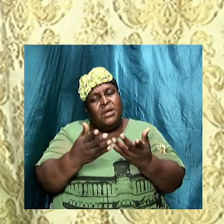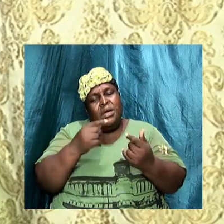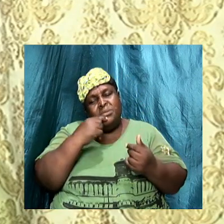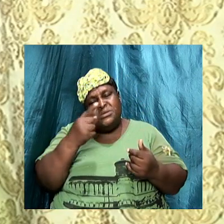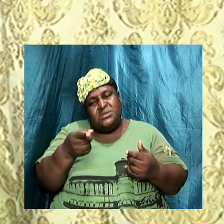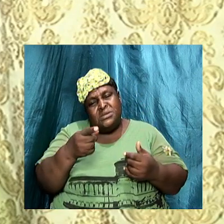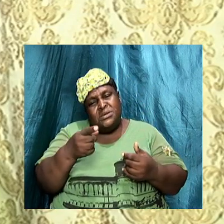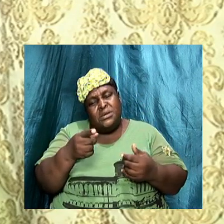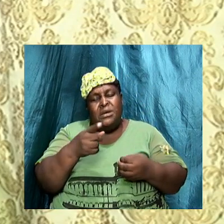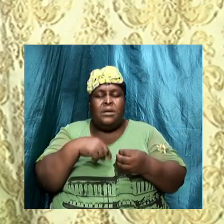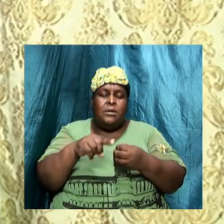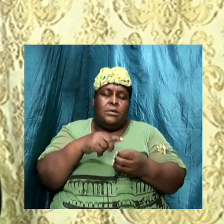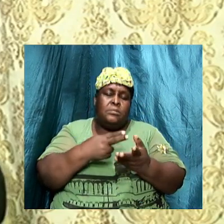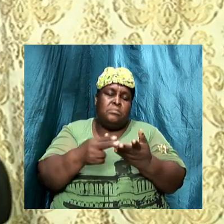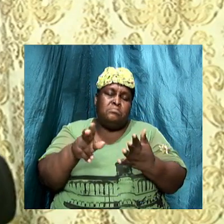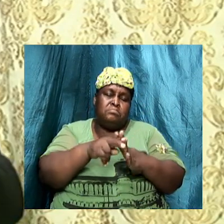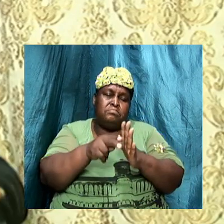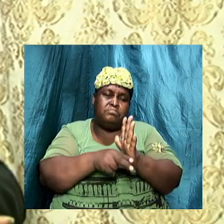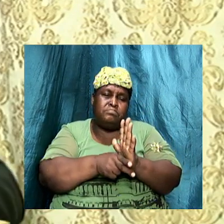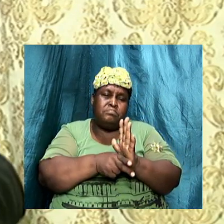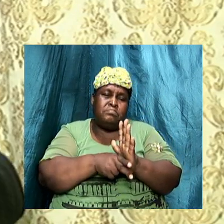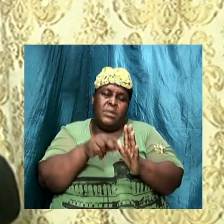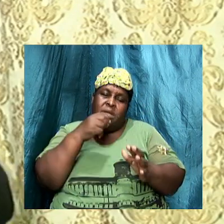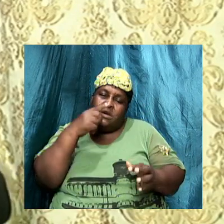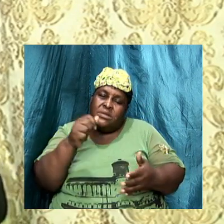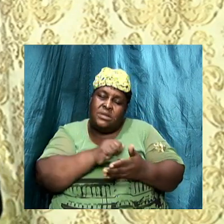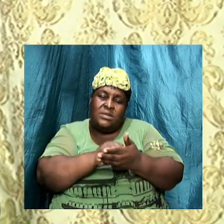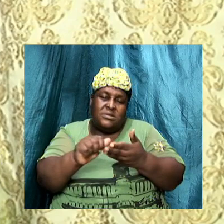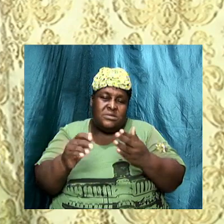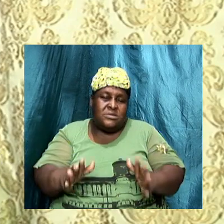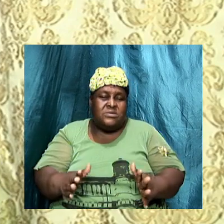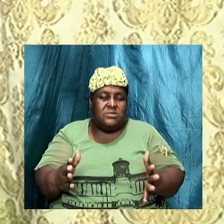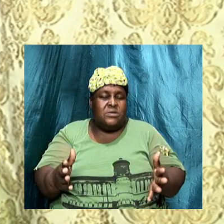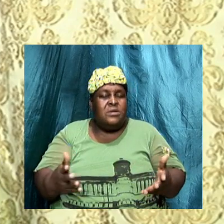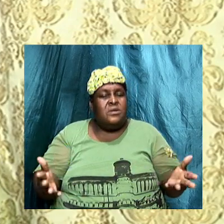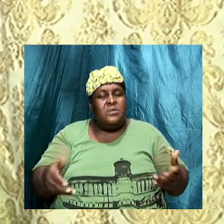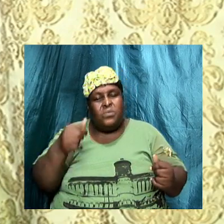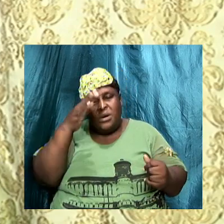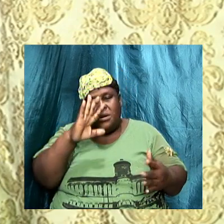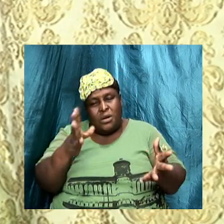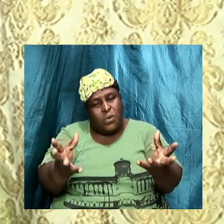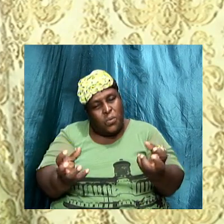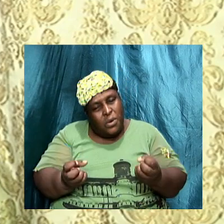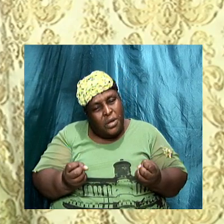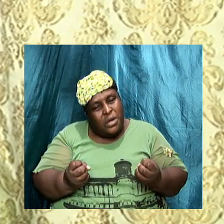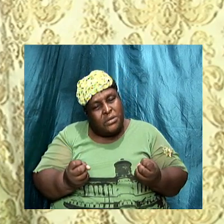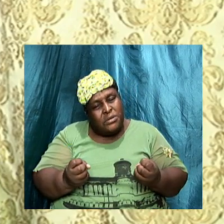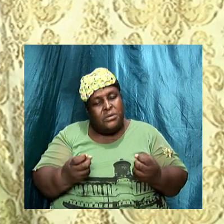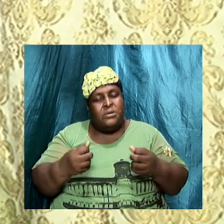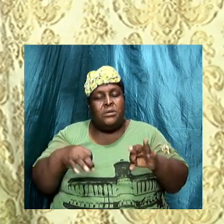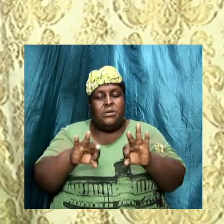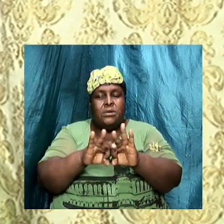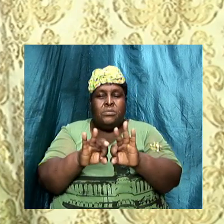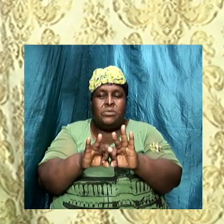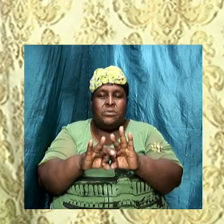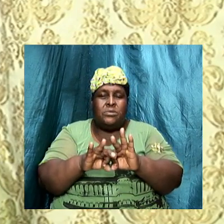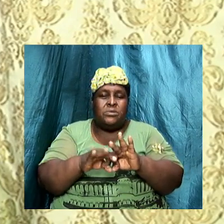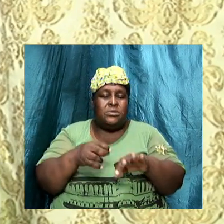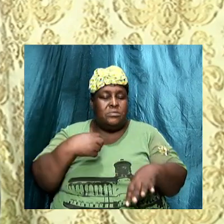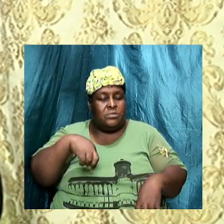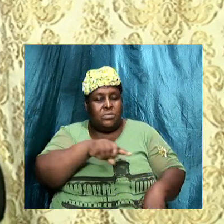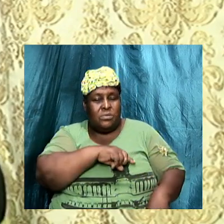about holiness and tell the saints what God requires, amen, it's important that we understand